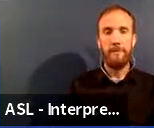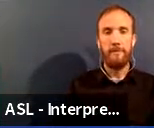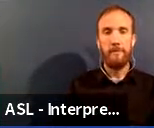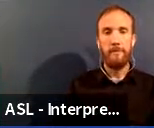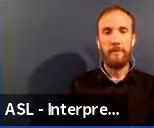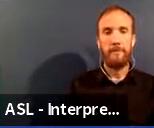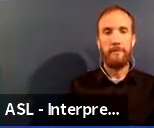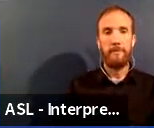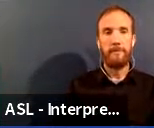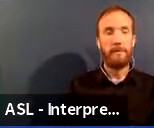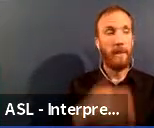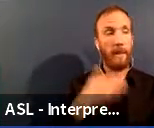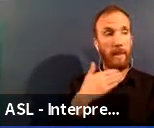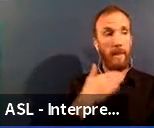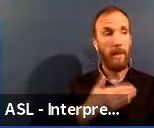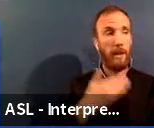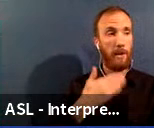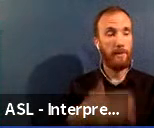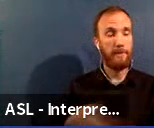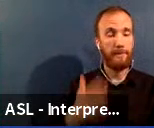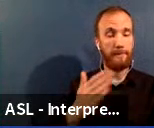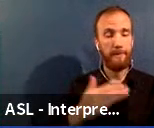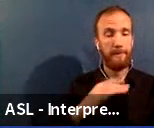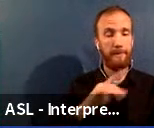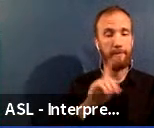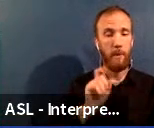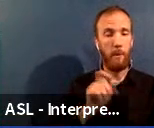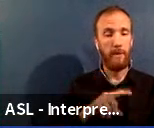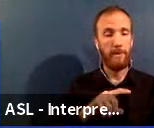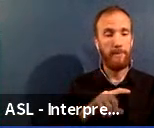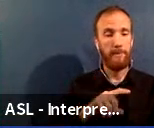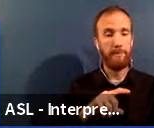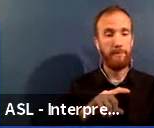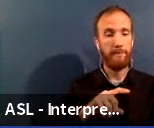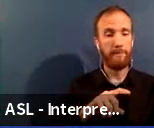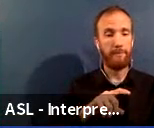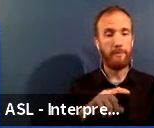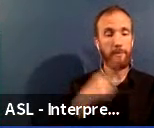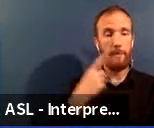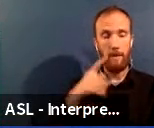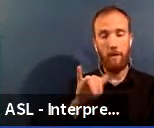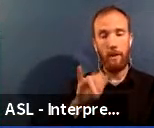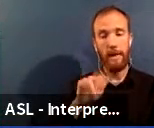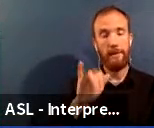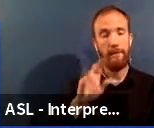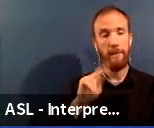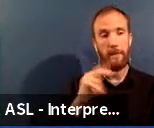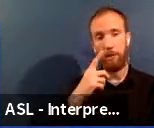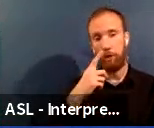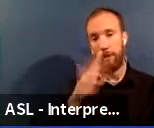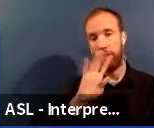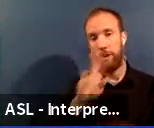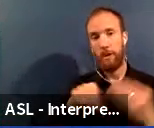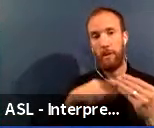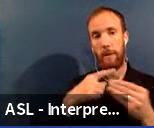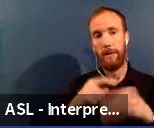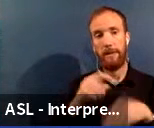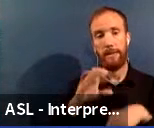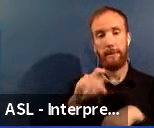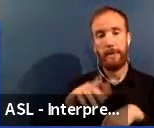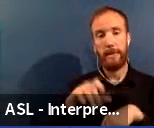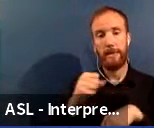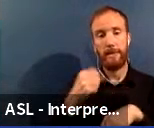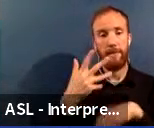Thanks. Thanks. This next question is, um, also for Ivan, can you talk about the CPS five-year capital plan?